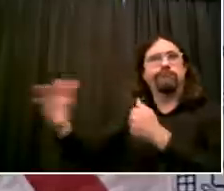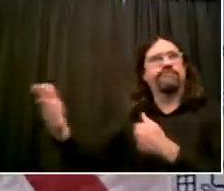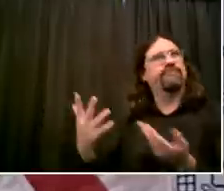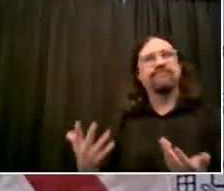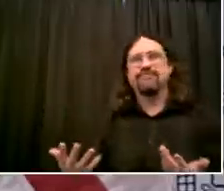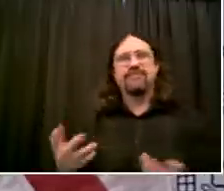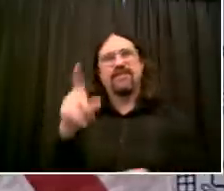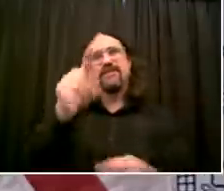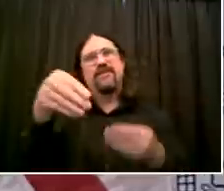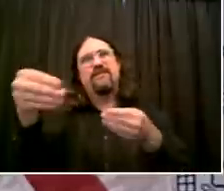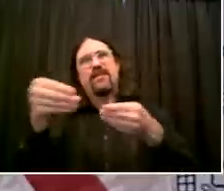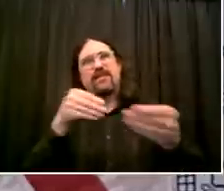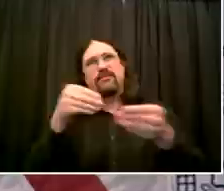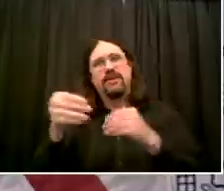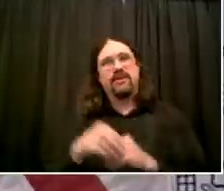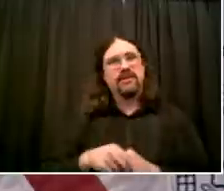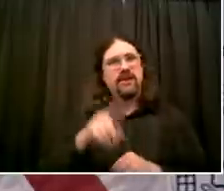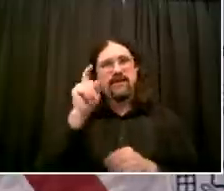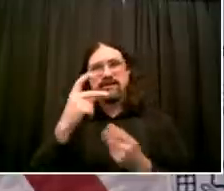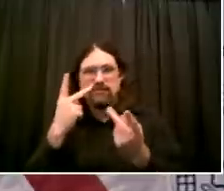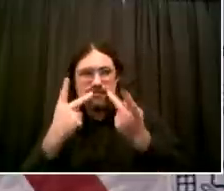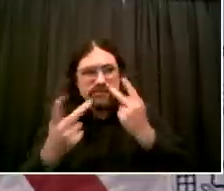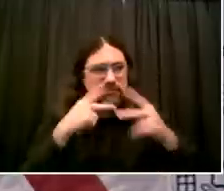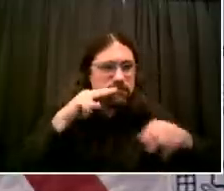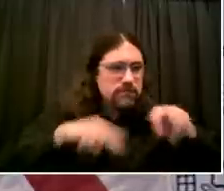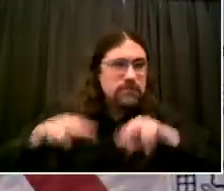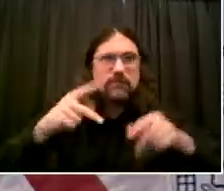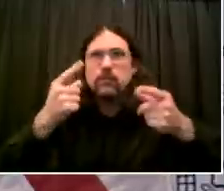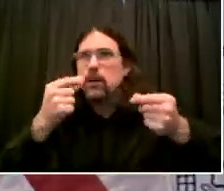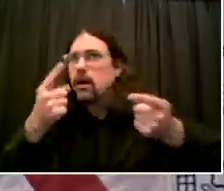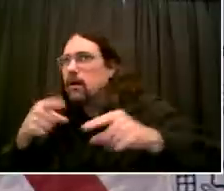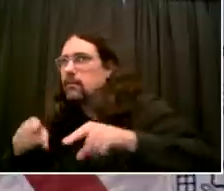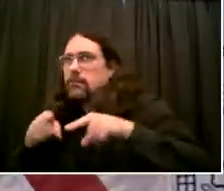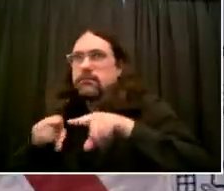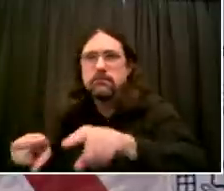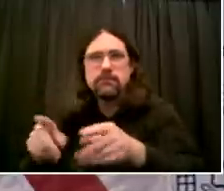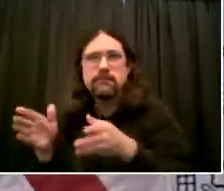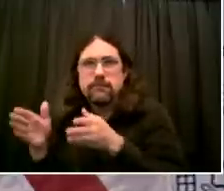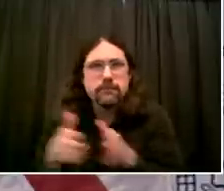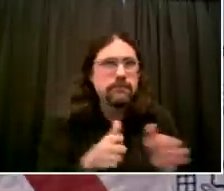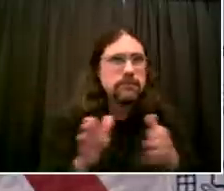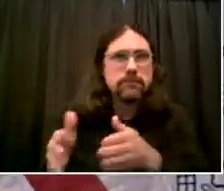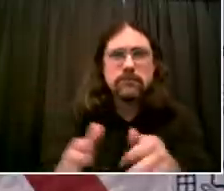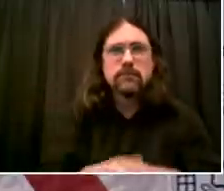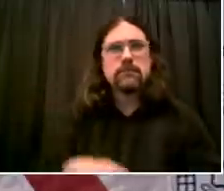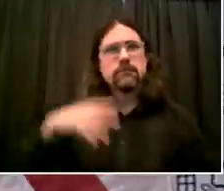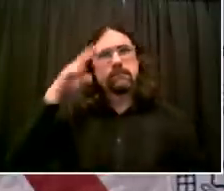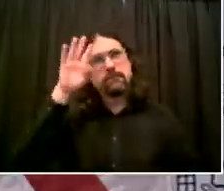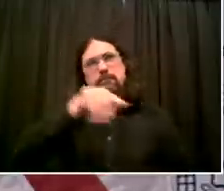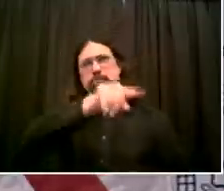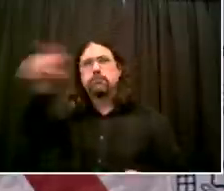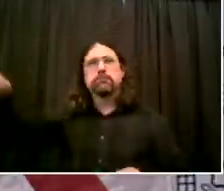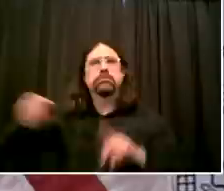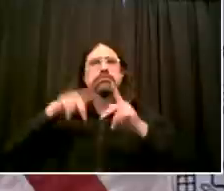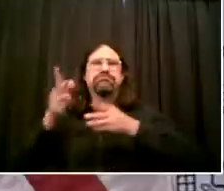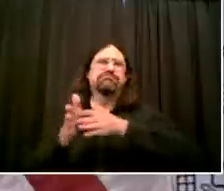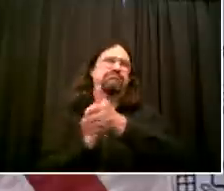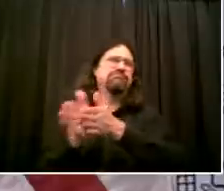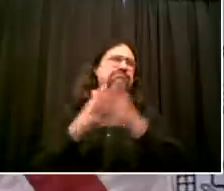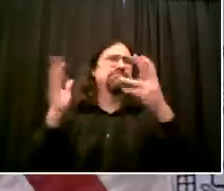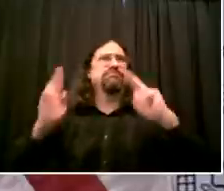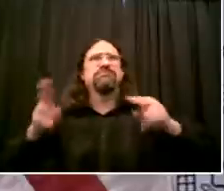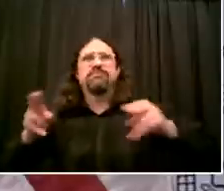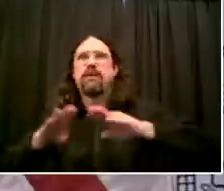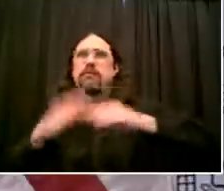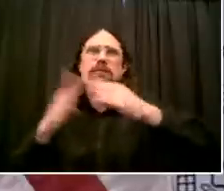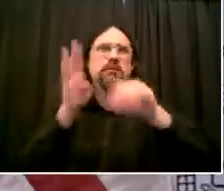that restaurants are back and that people can go and enjoy them. But if it's done in a way that no one can get by